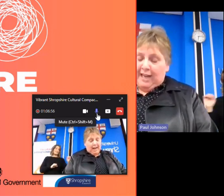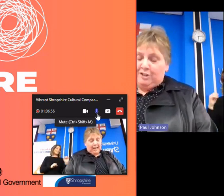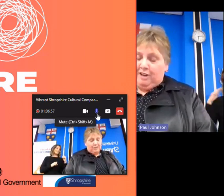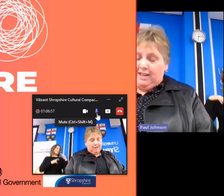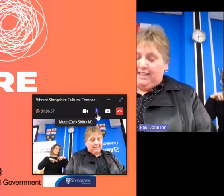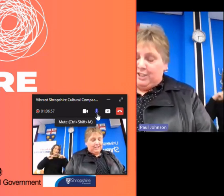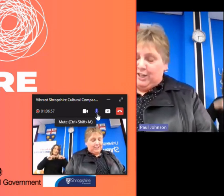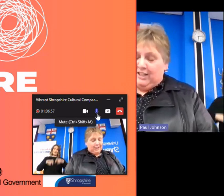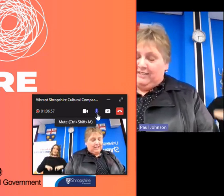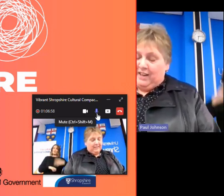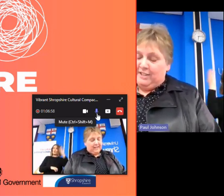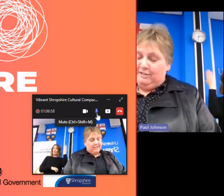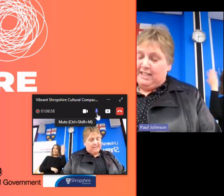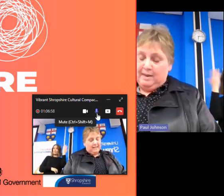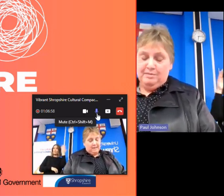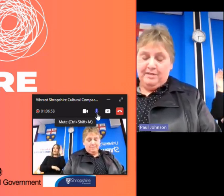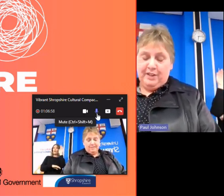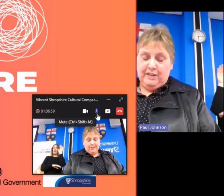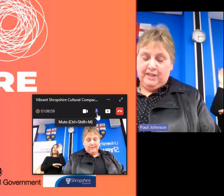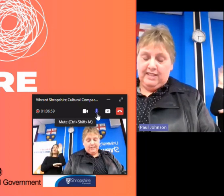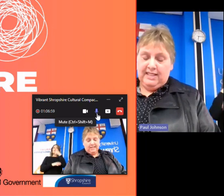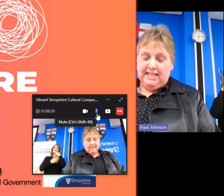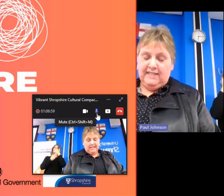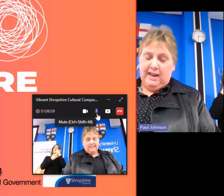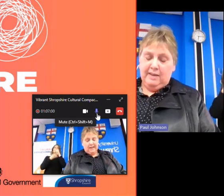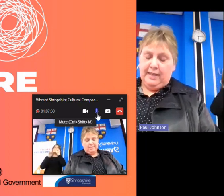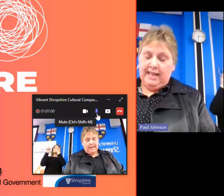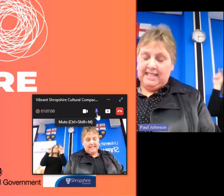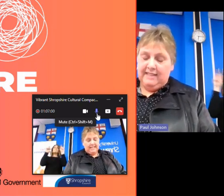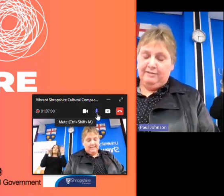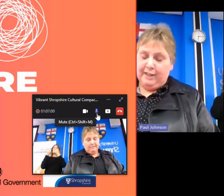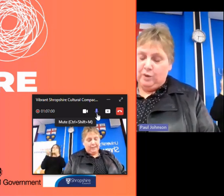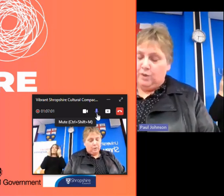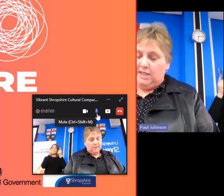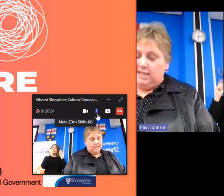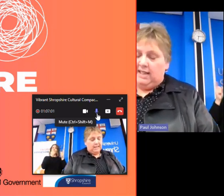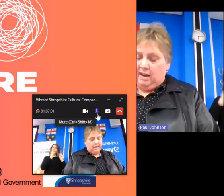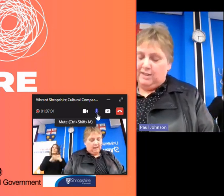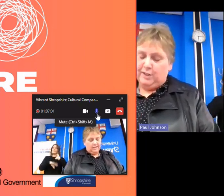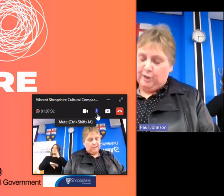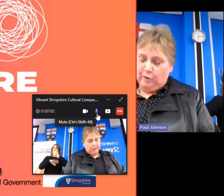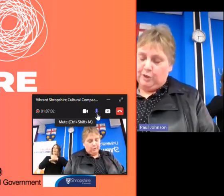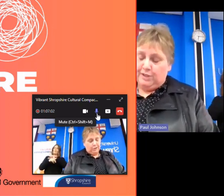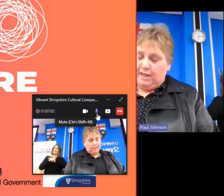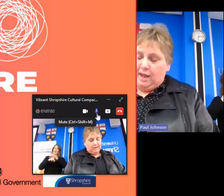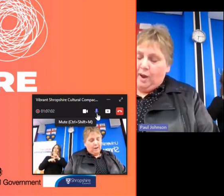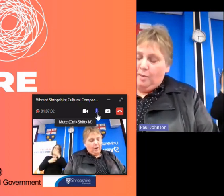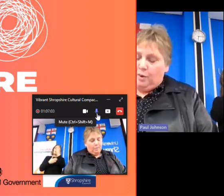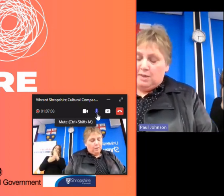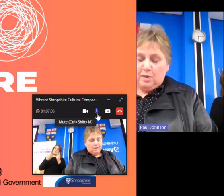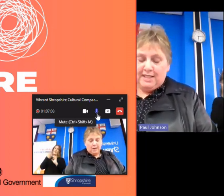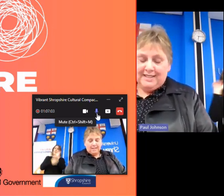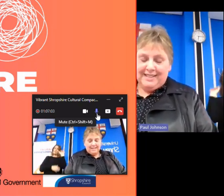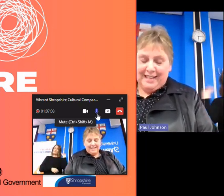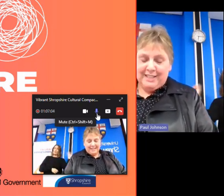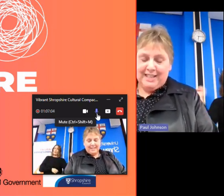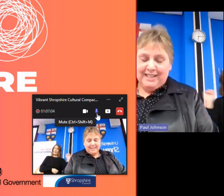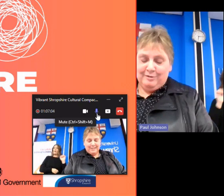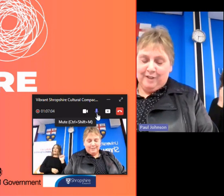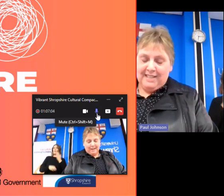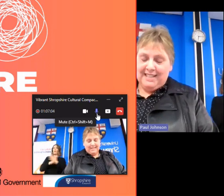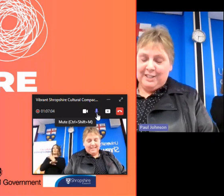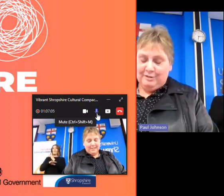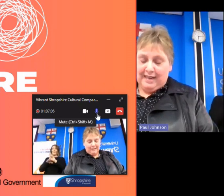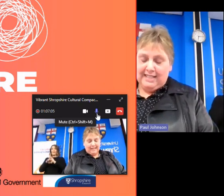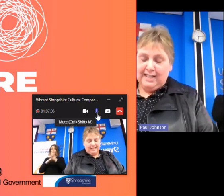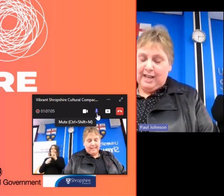researcher lecturer and external advisor at a number of universities developing and delivering courses in arts and cultures paul has worked in the theater